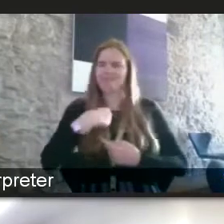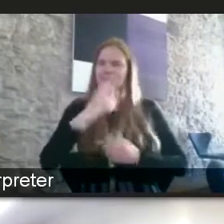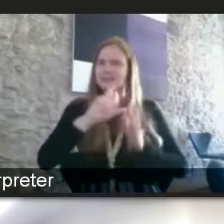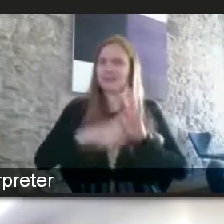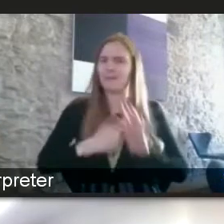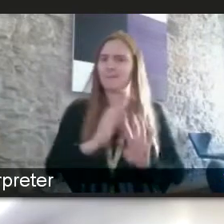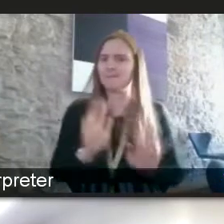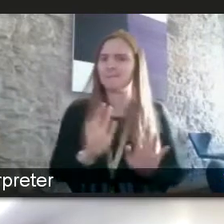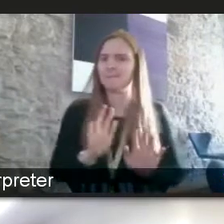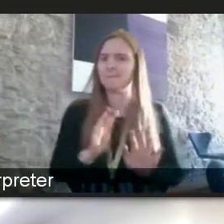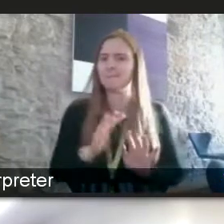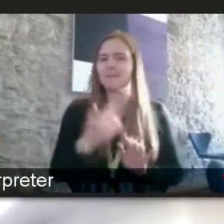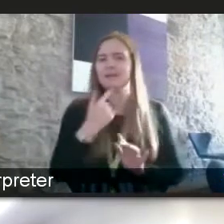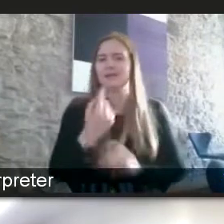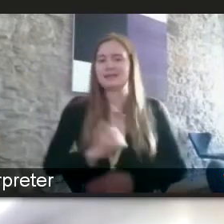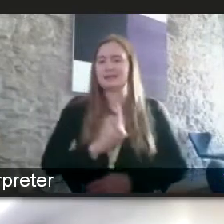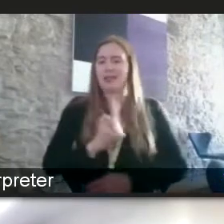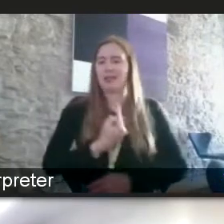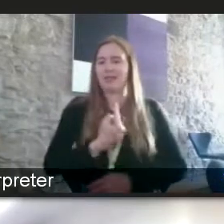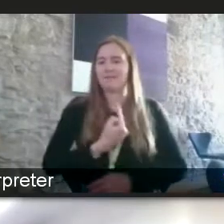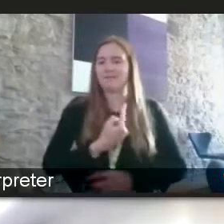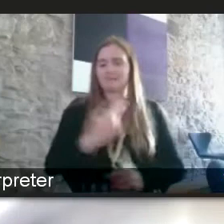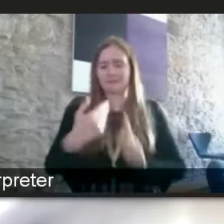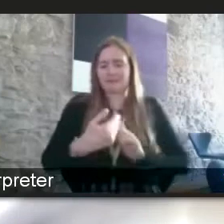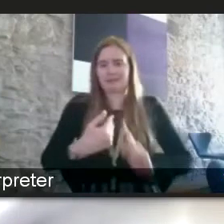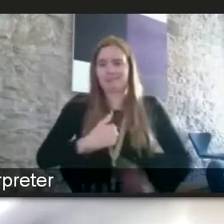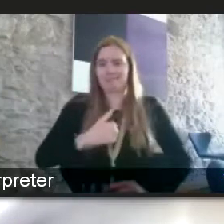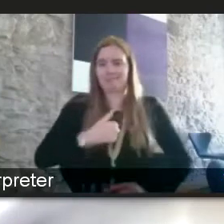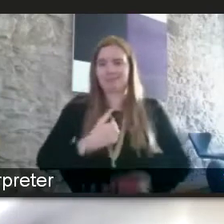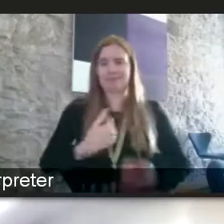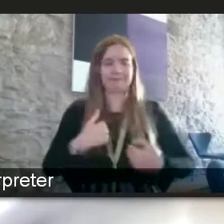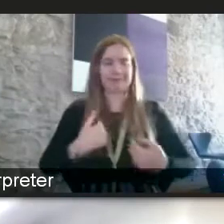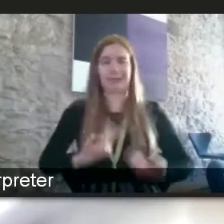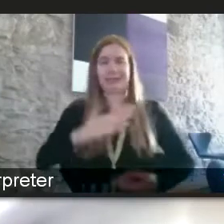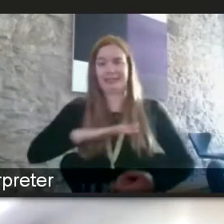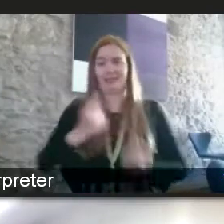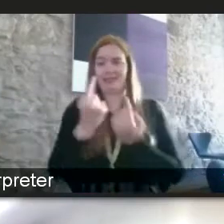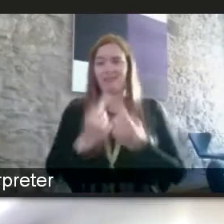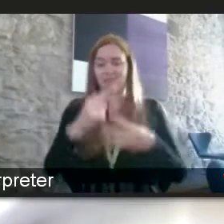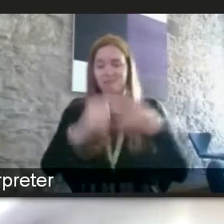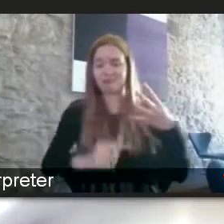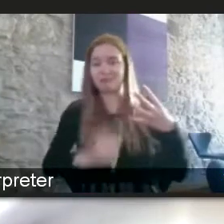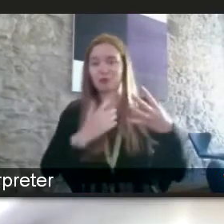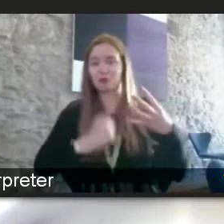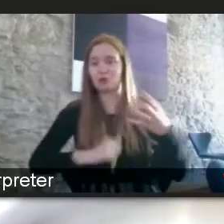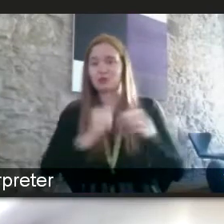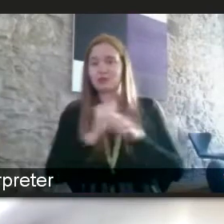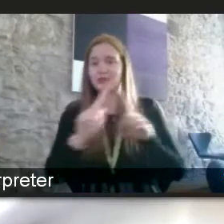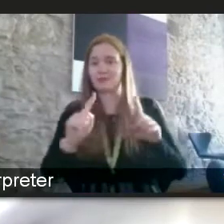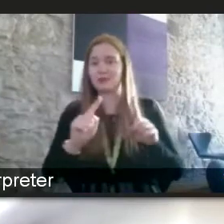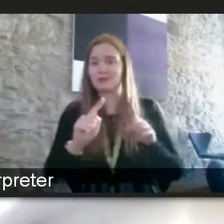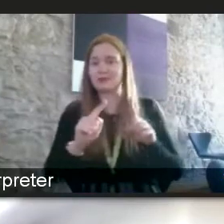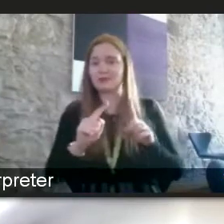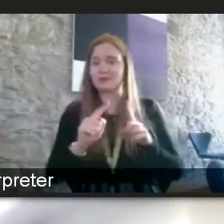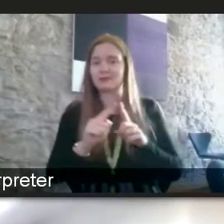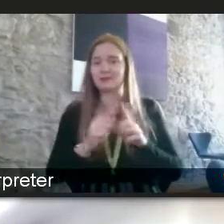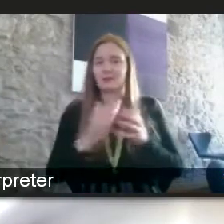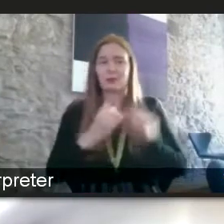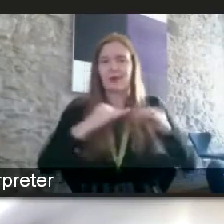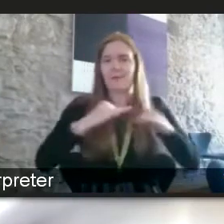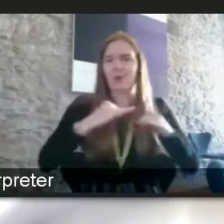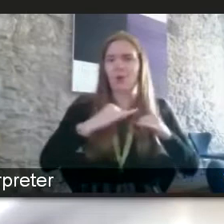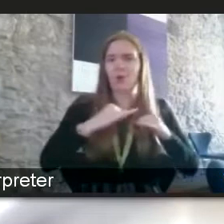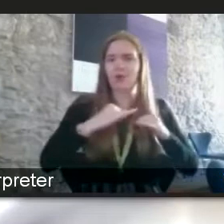the self-identification it's just i am what i am and i need a few things i need things to be done differently will an employer um